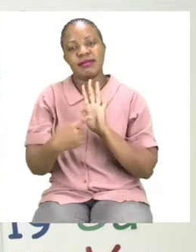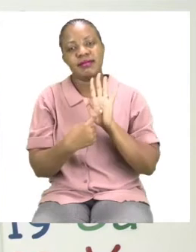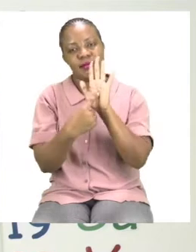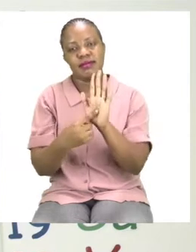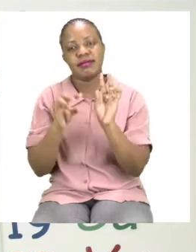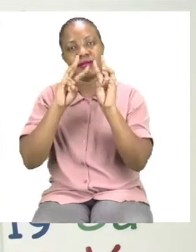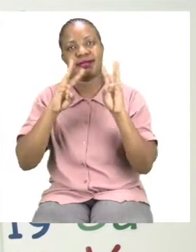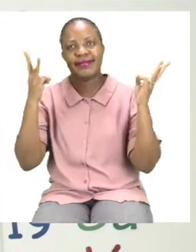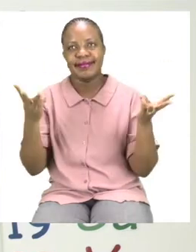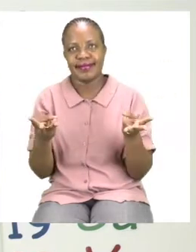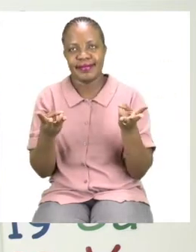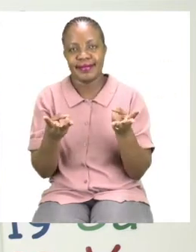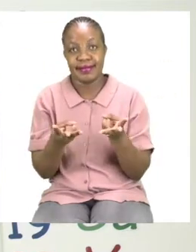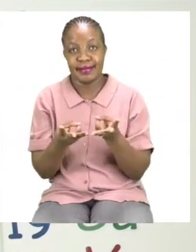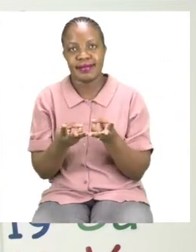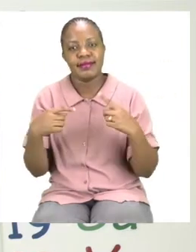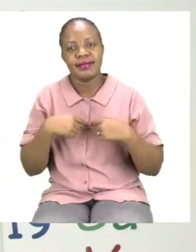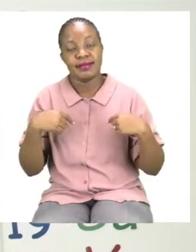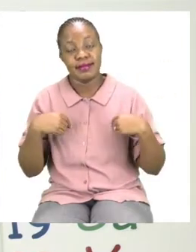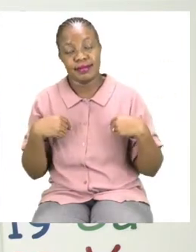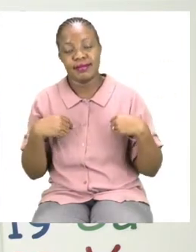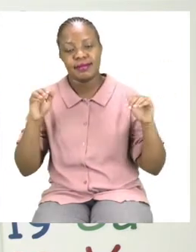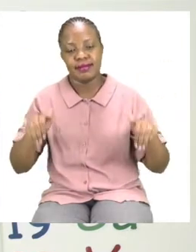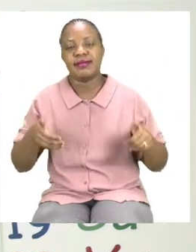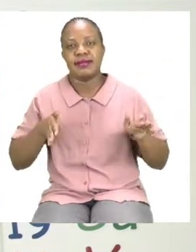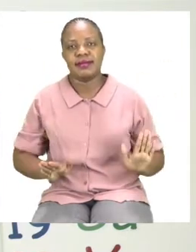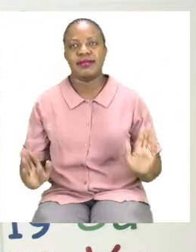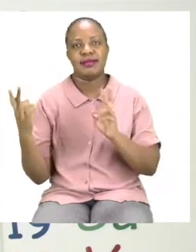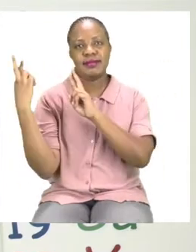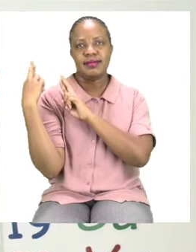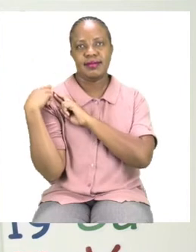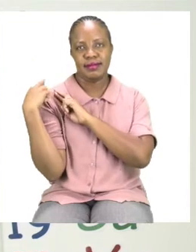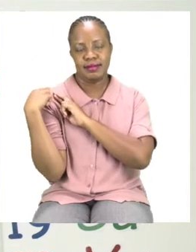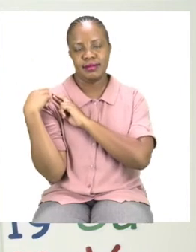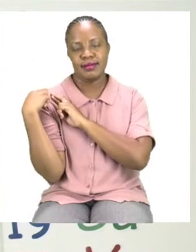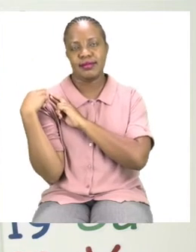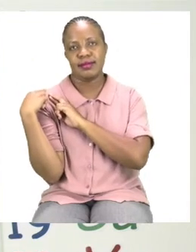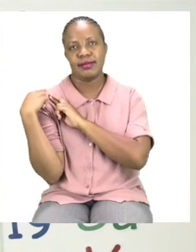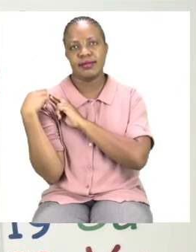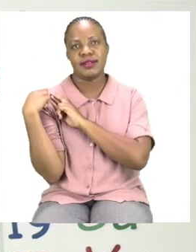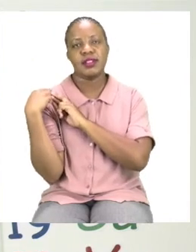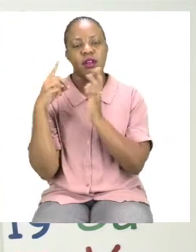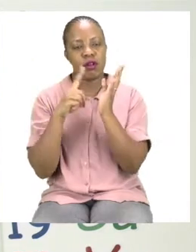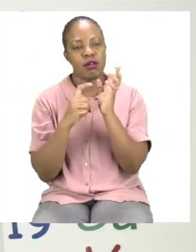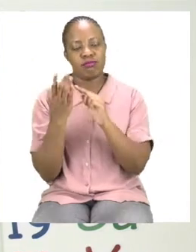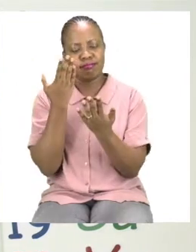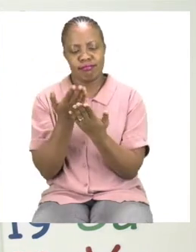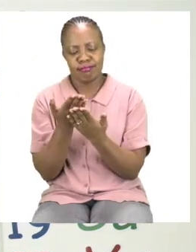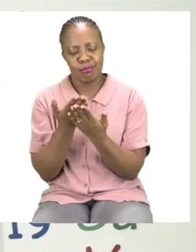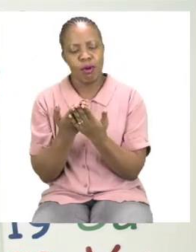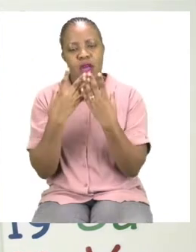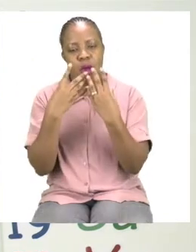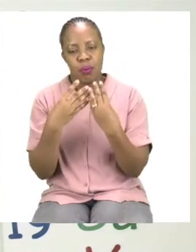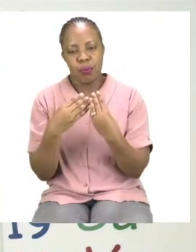world that we are responsible boys and girls. Make sure that your hands are dry before you touch